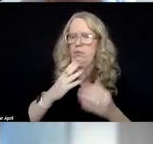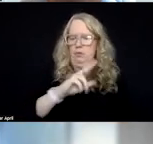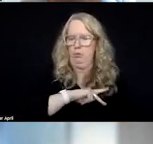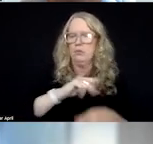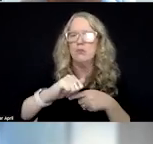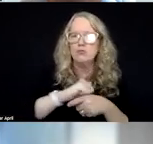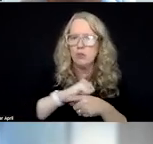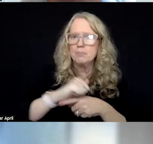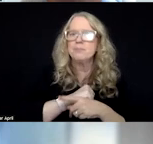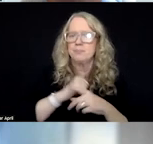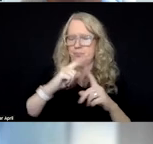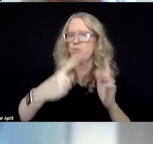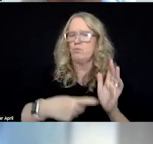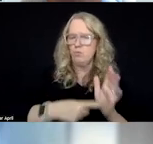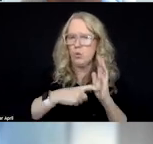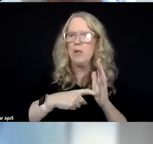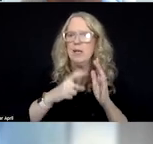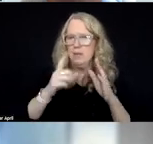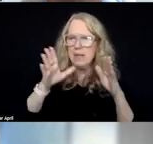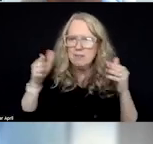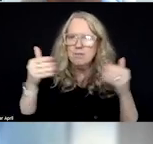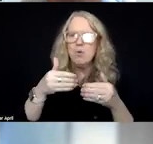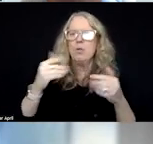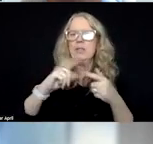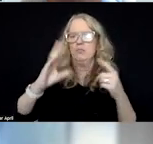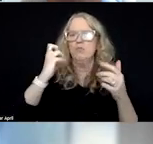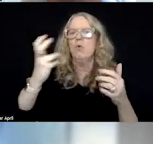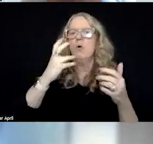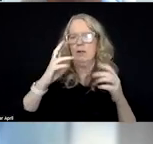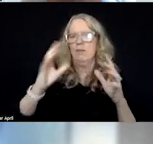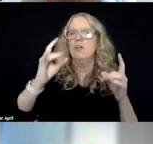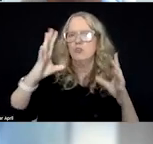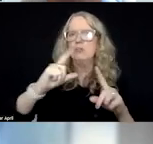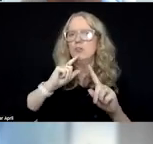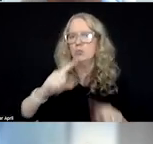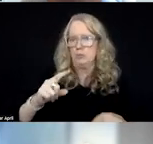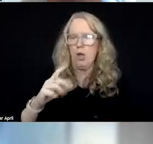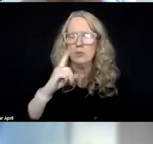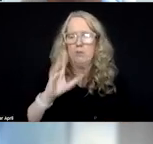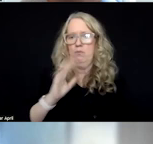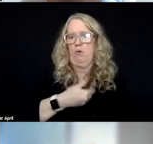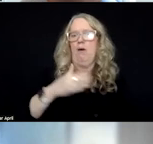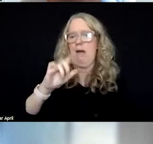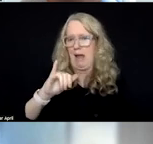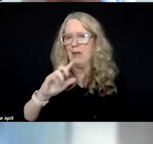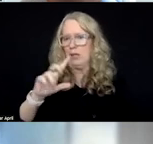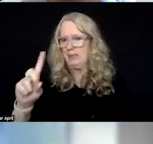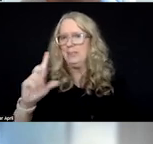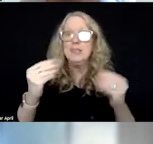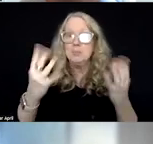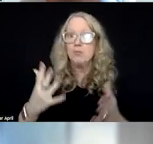of the curricula is around crisis response. So for our IDD providers.